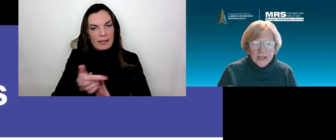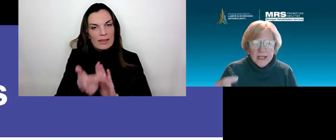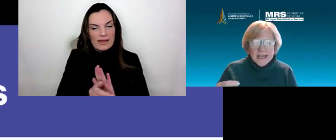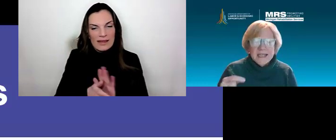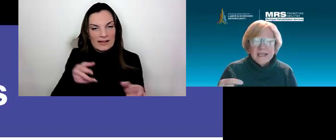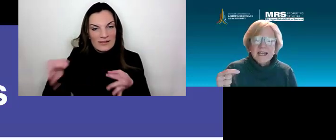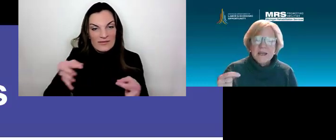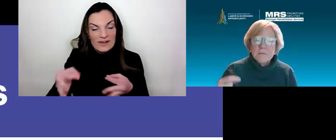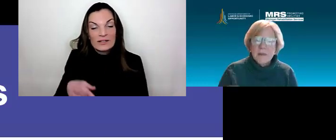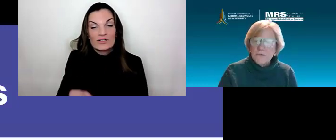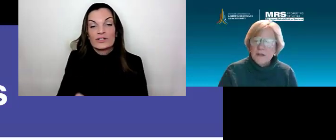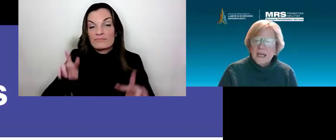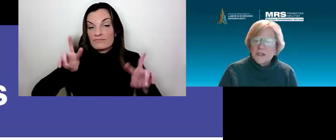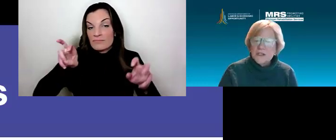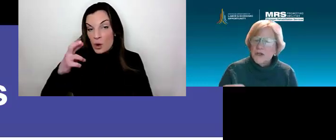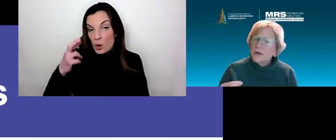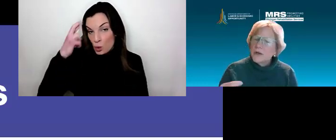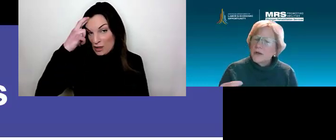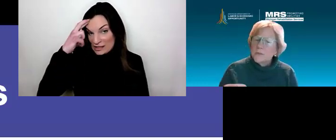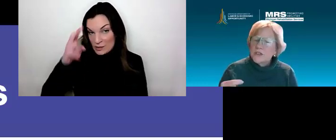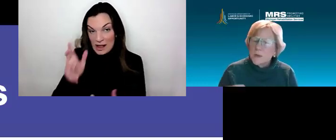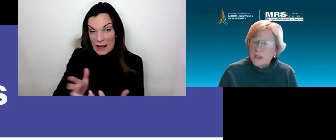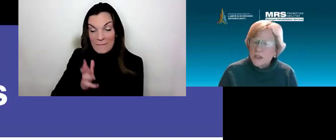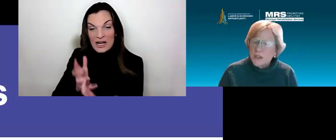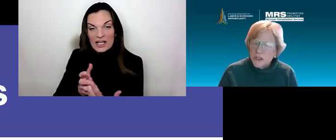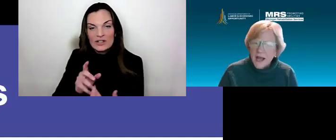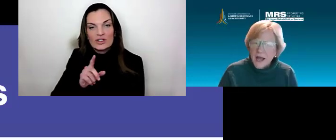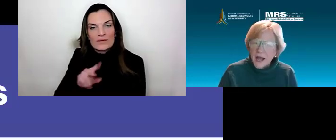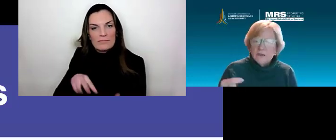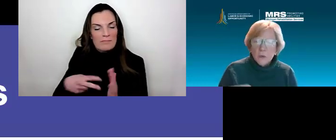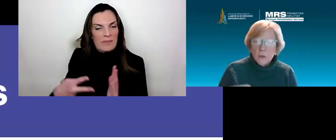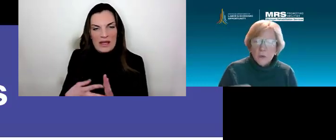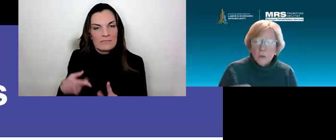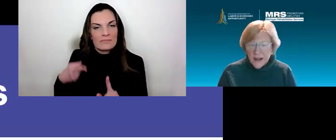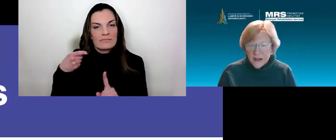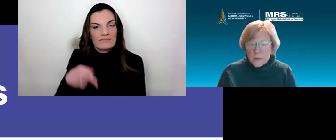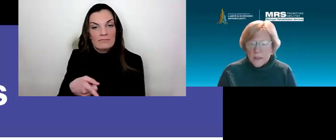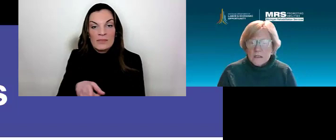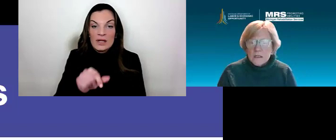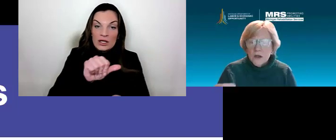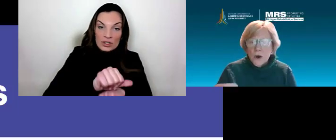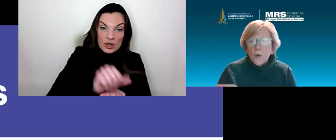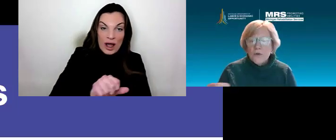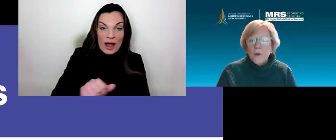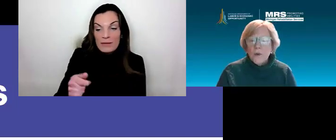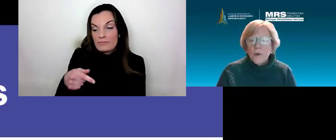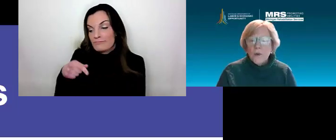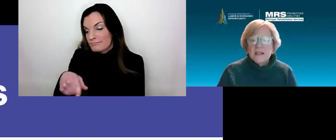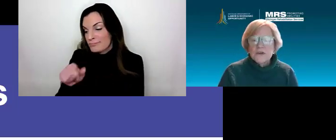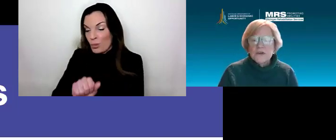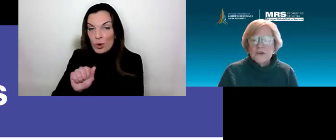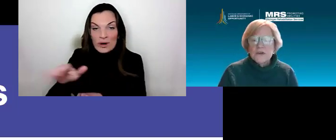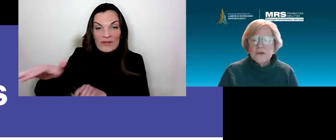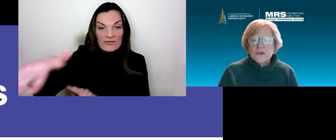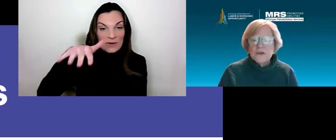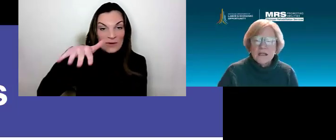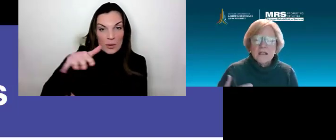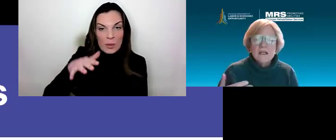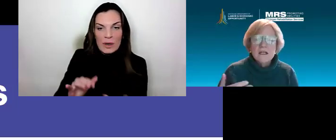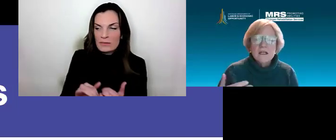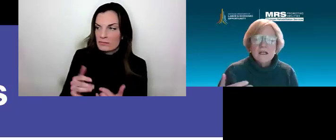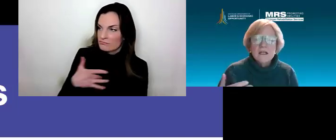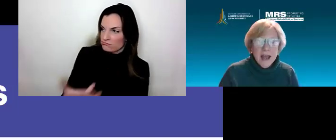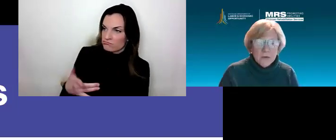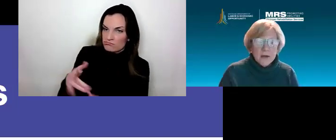accommodation is a modification or adjustment to a job, the work environment, or the way that things are usually